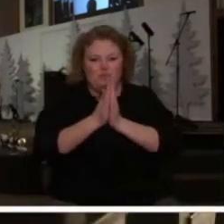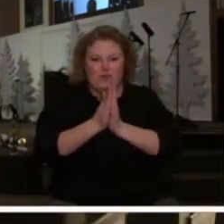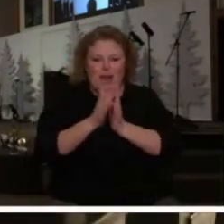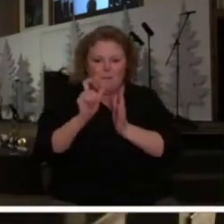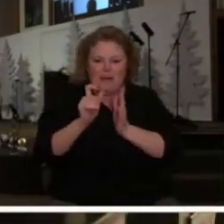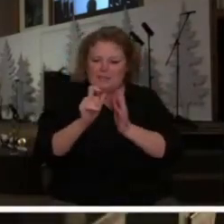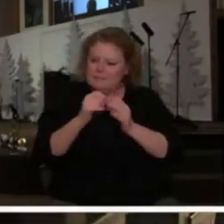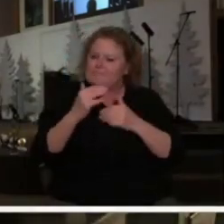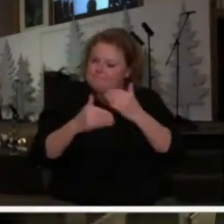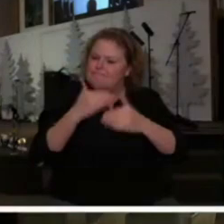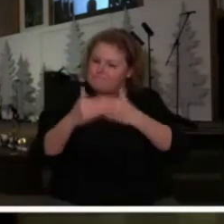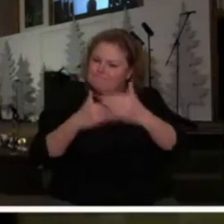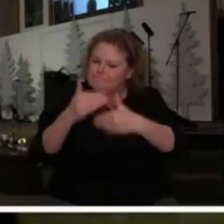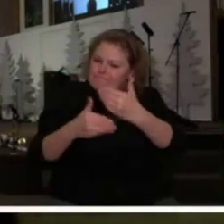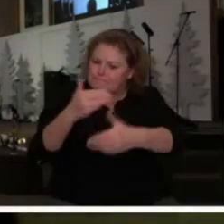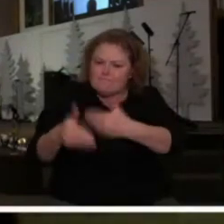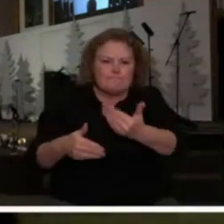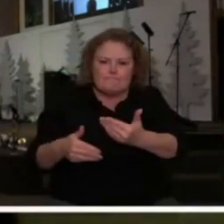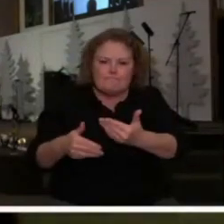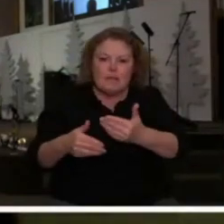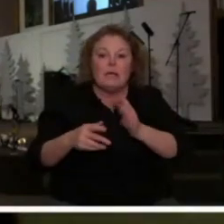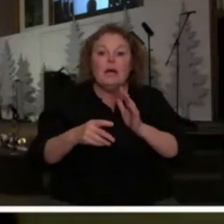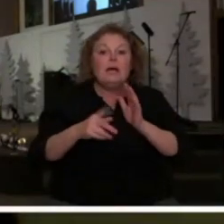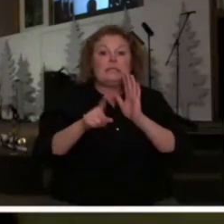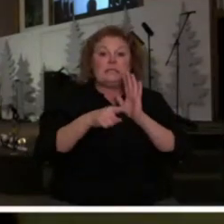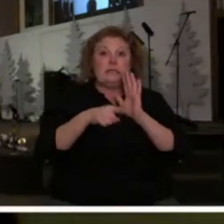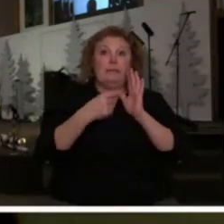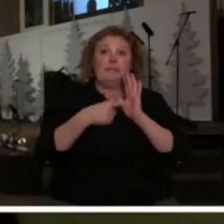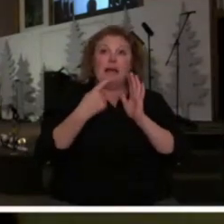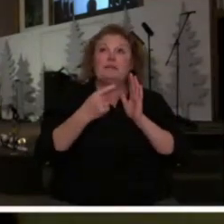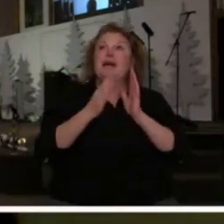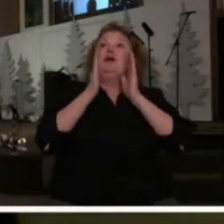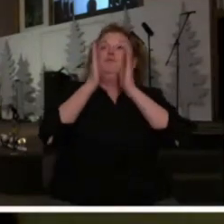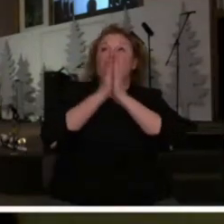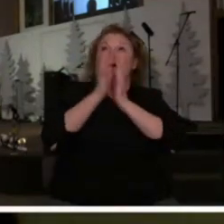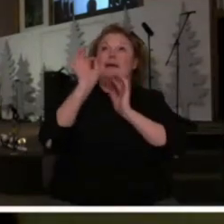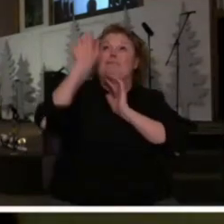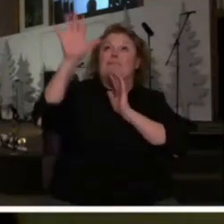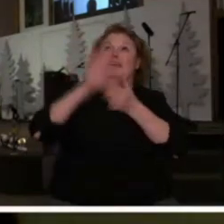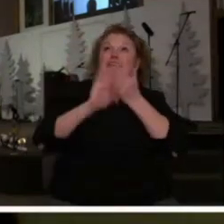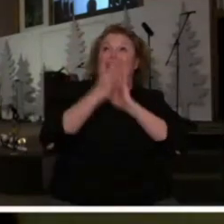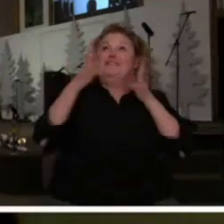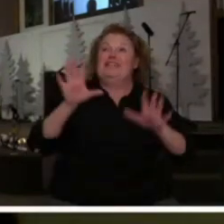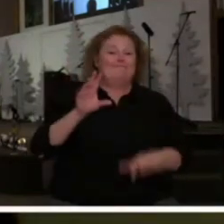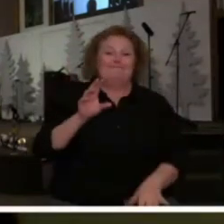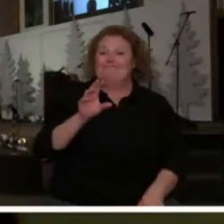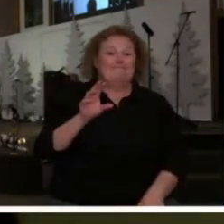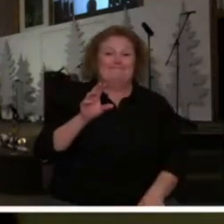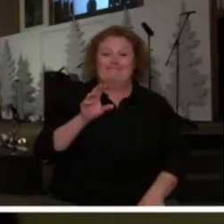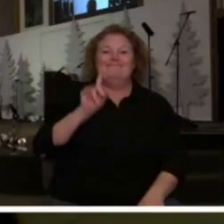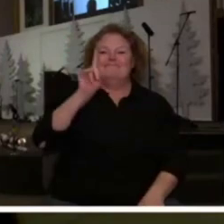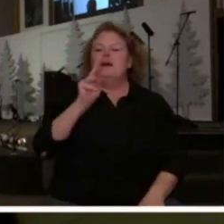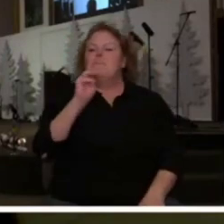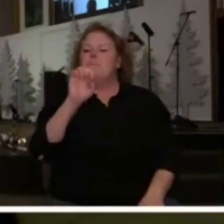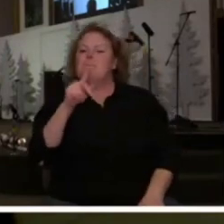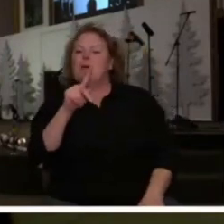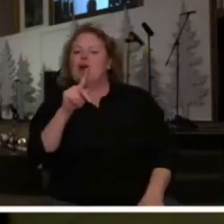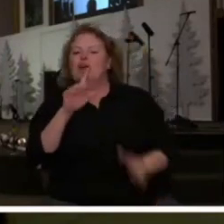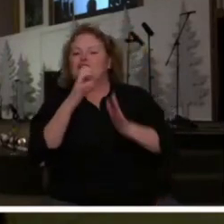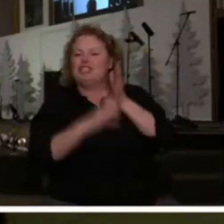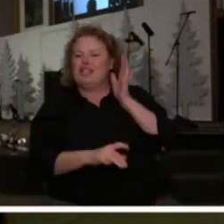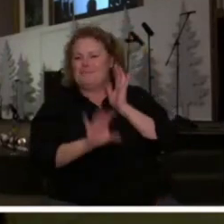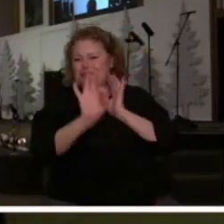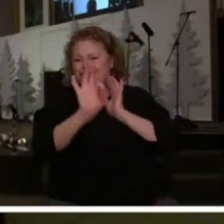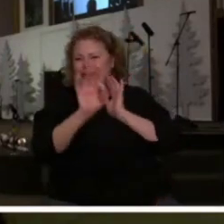kept up for a while sometimes the first prayer doesn't seem to be getting through if you have your Bibles turn to Mark chapter 9 verse 28 and